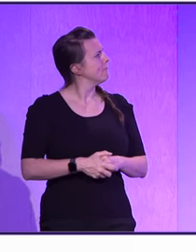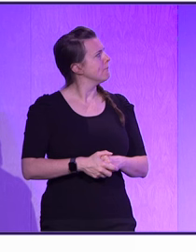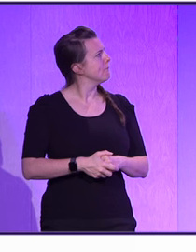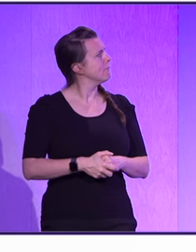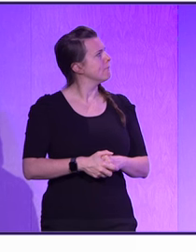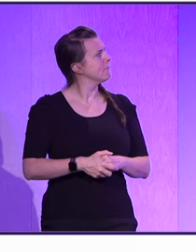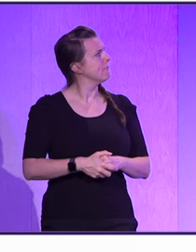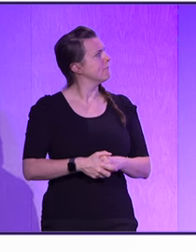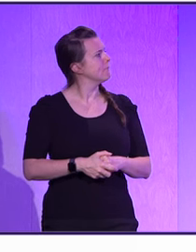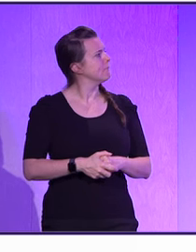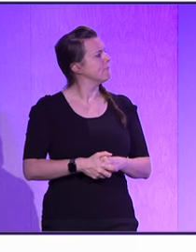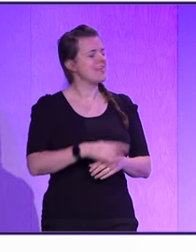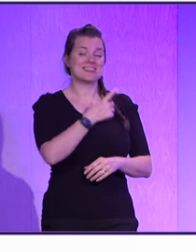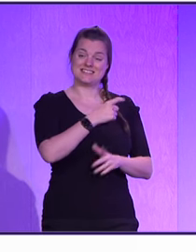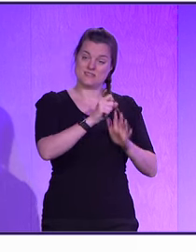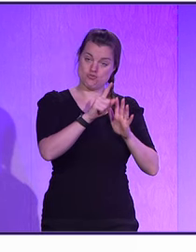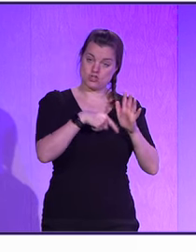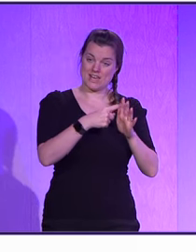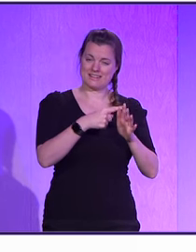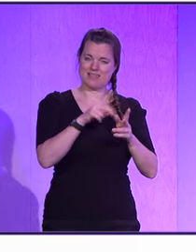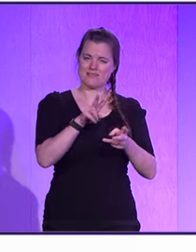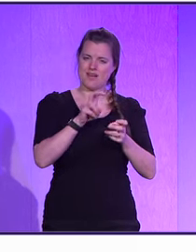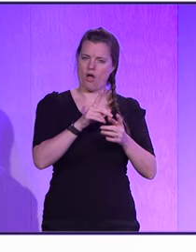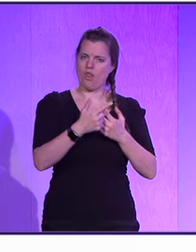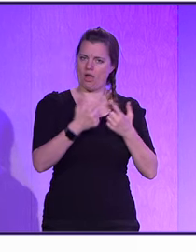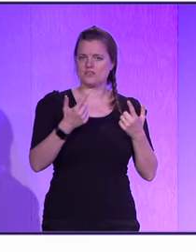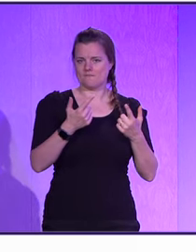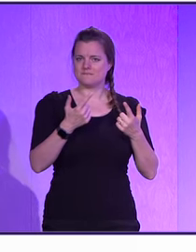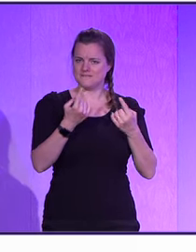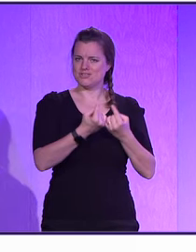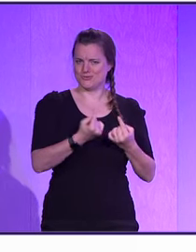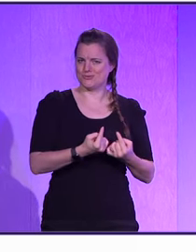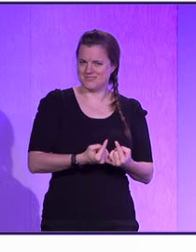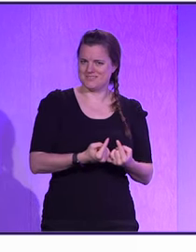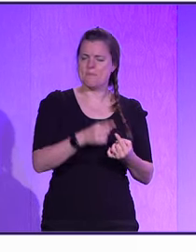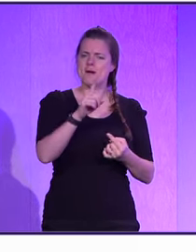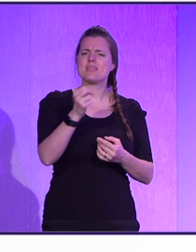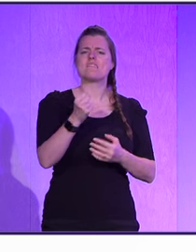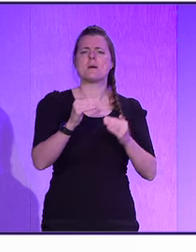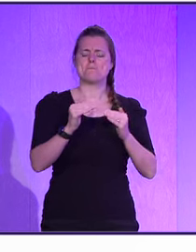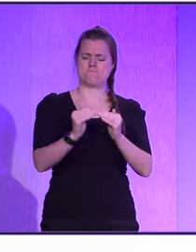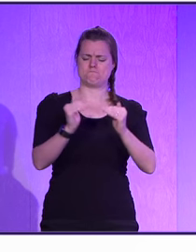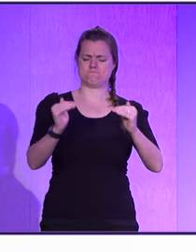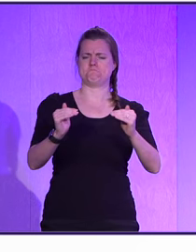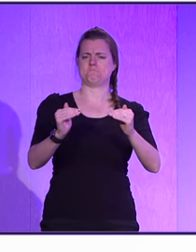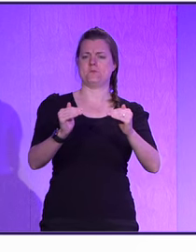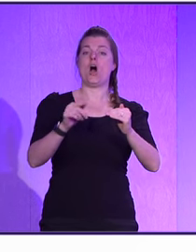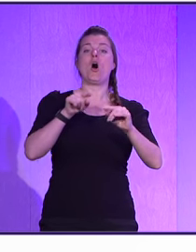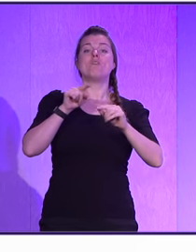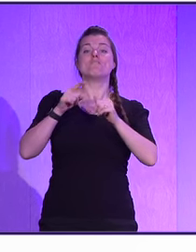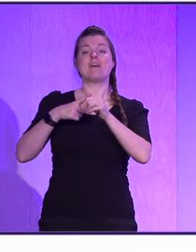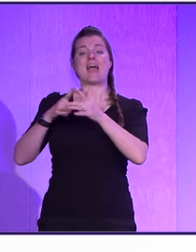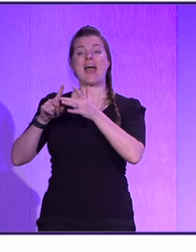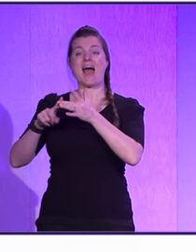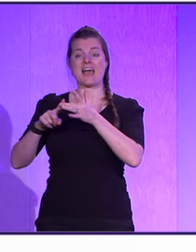project where they take a lot of GitHub issues, and they have a benchmark of AI